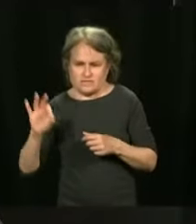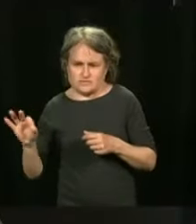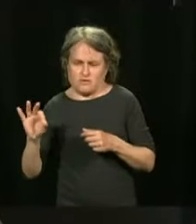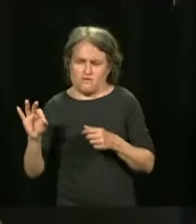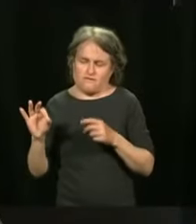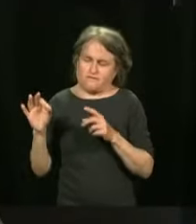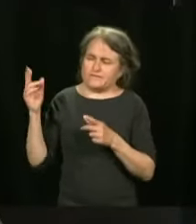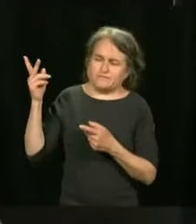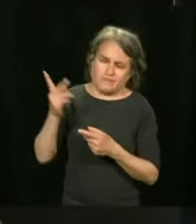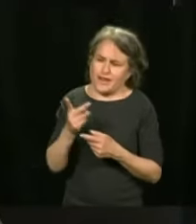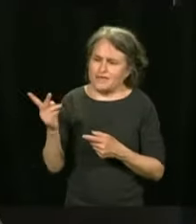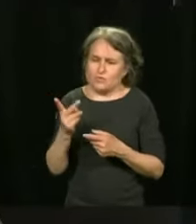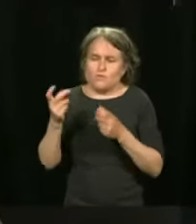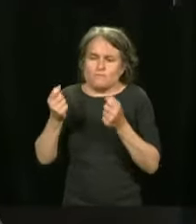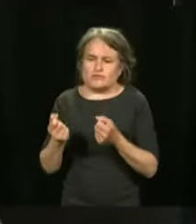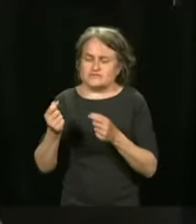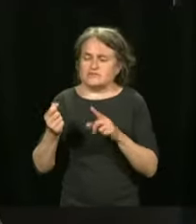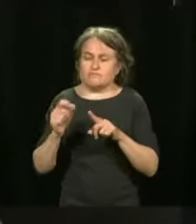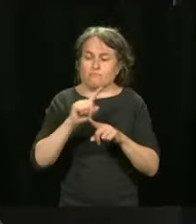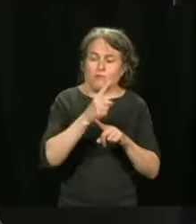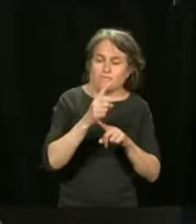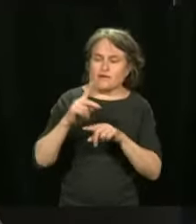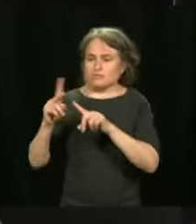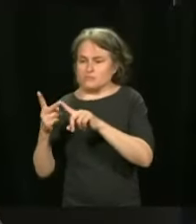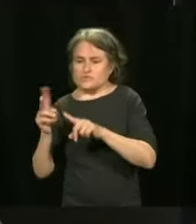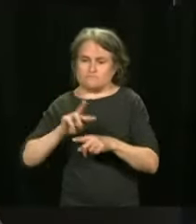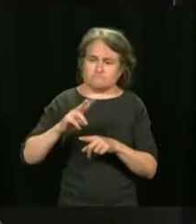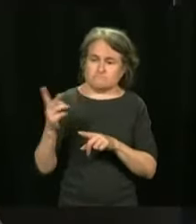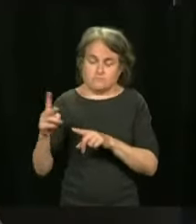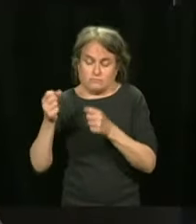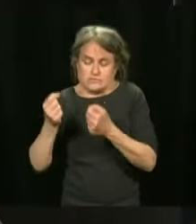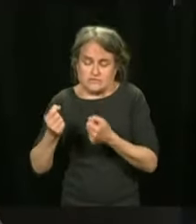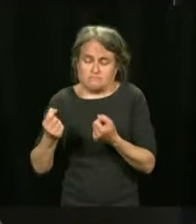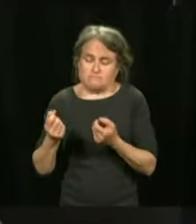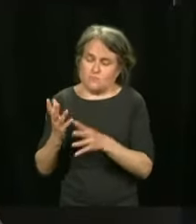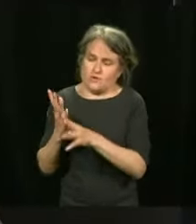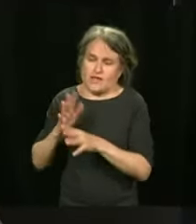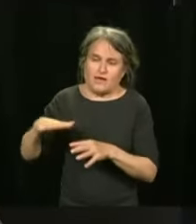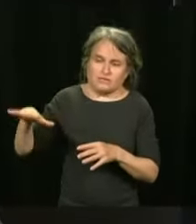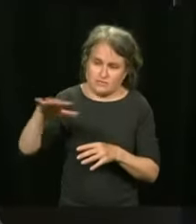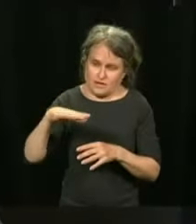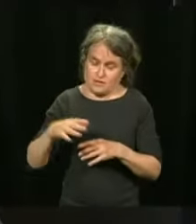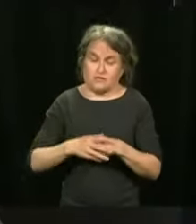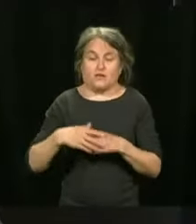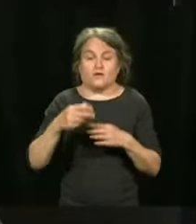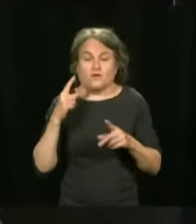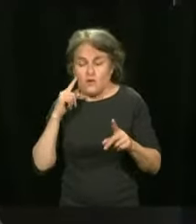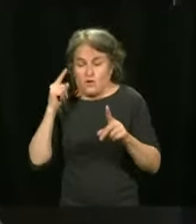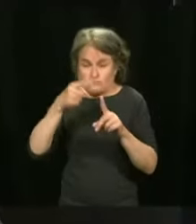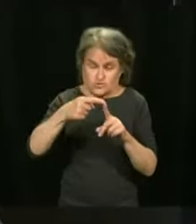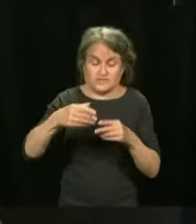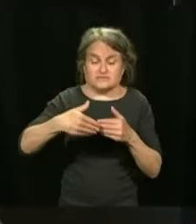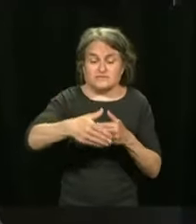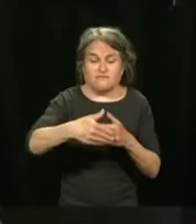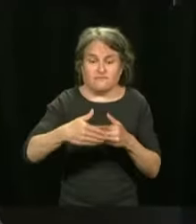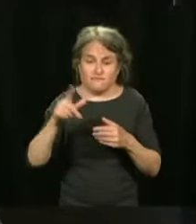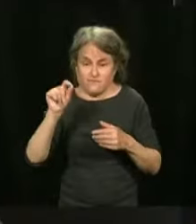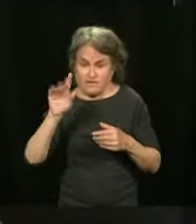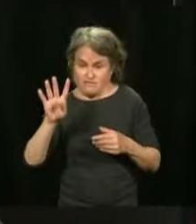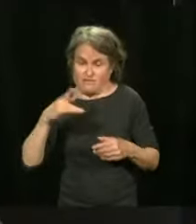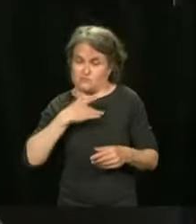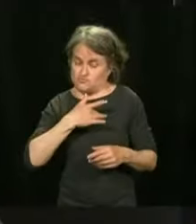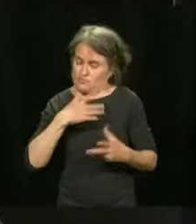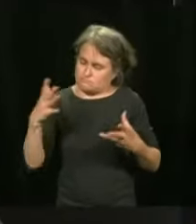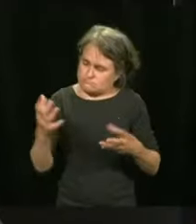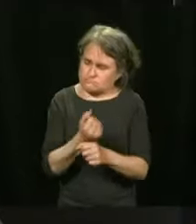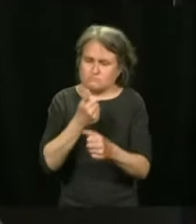And that will allow us to reach the objectives that we had set for the 24th of June. And listen, we consider,